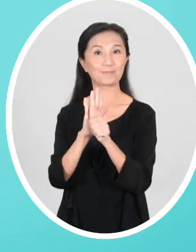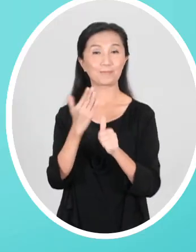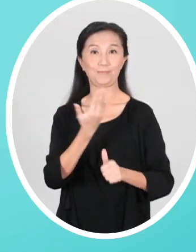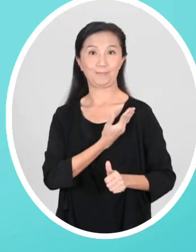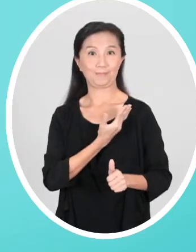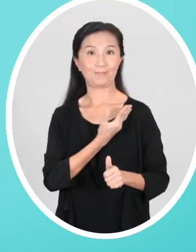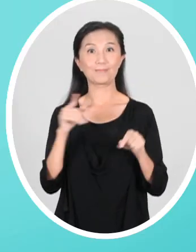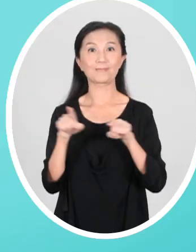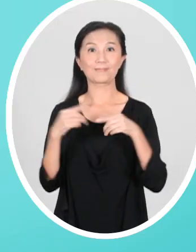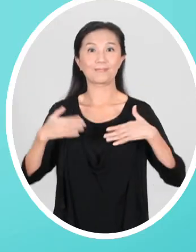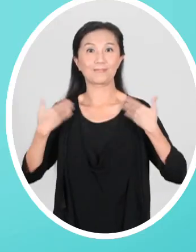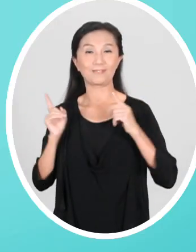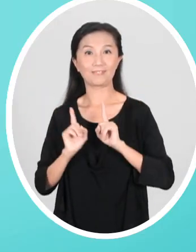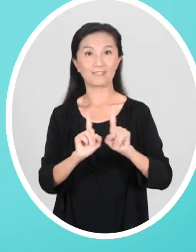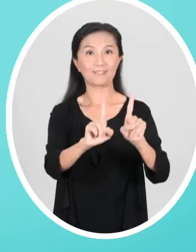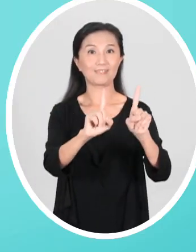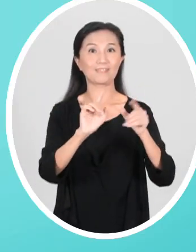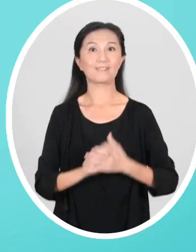offer help and be patient. Transport for all.